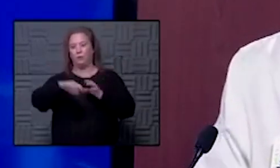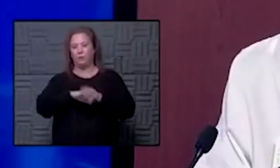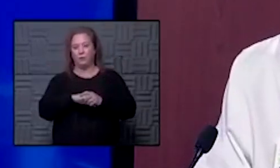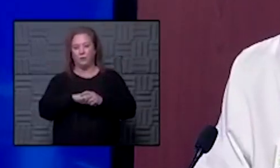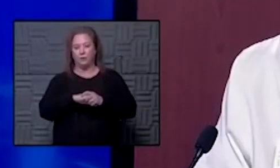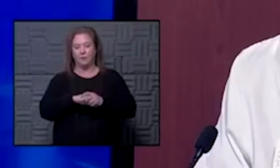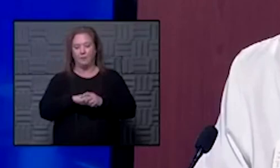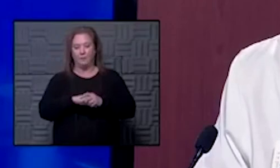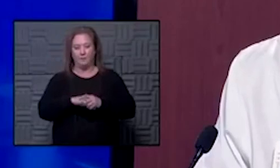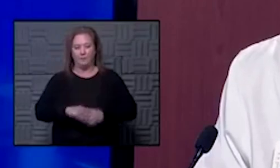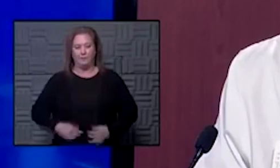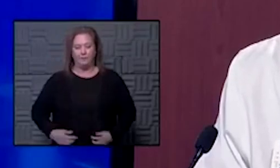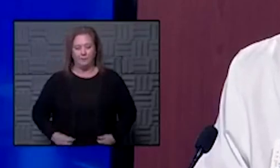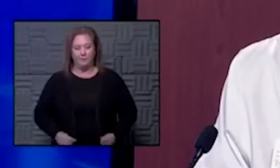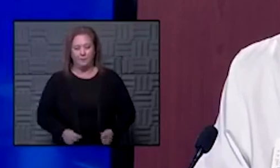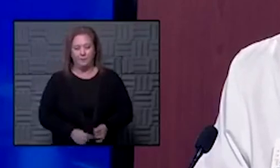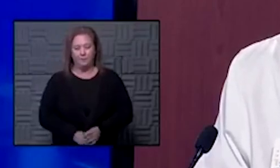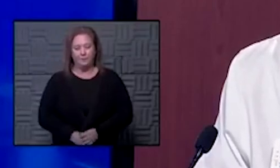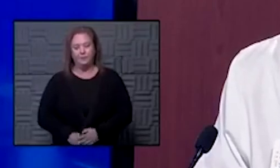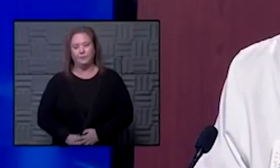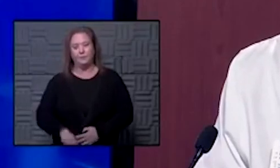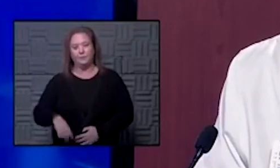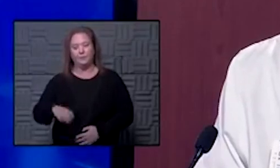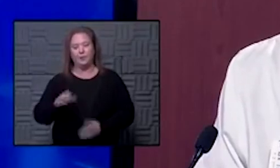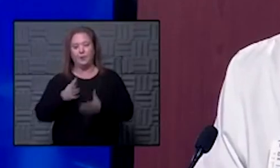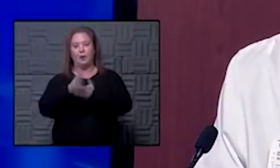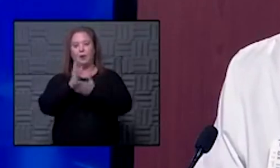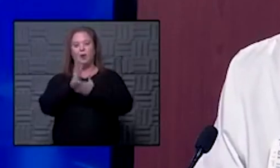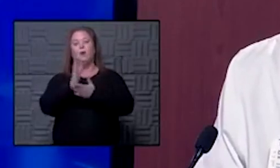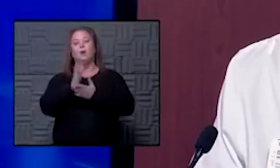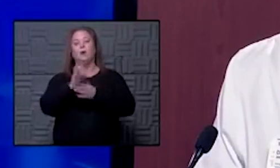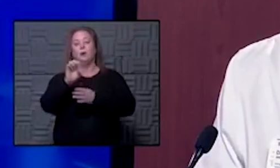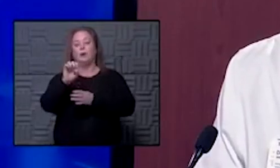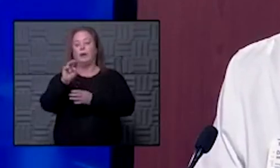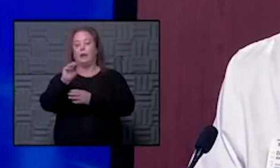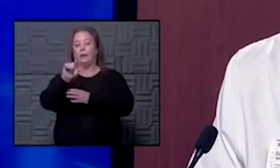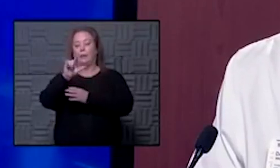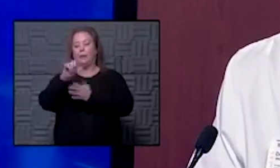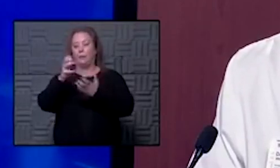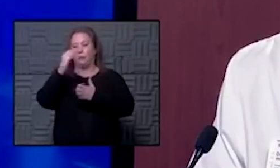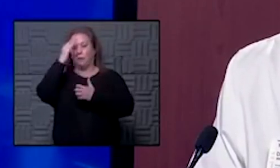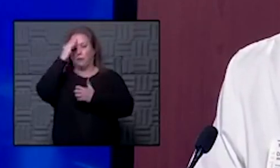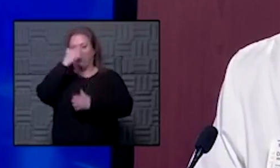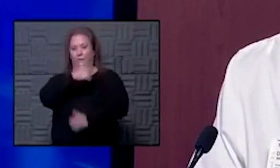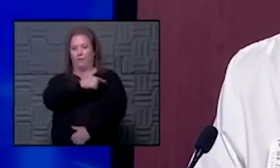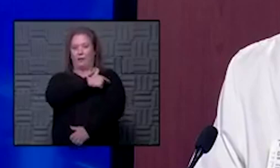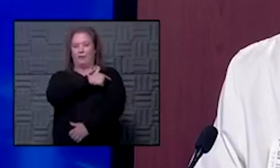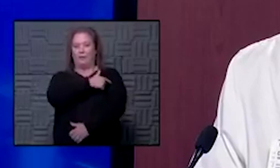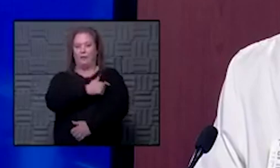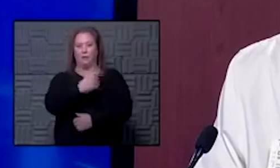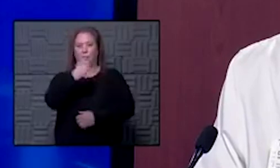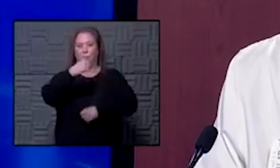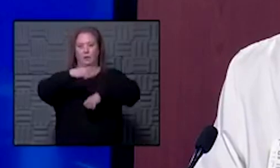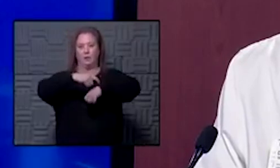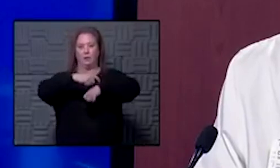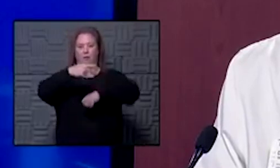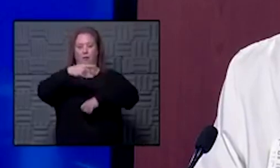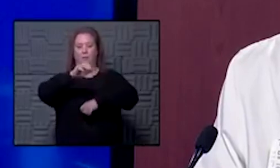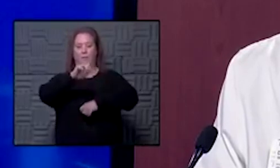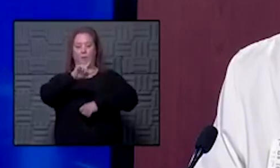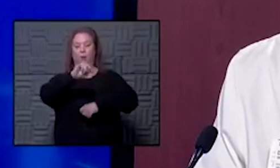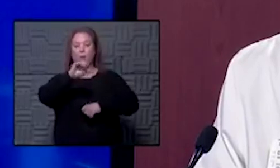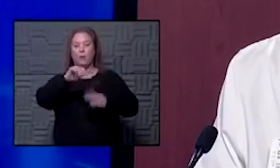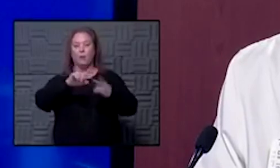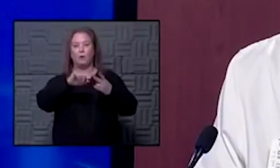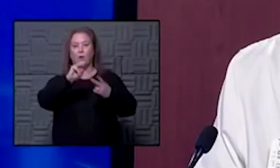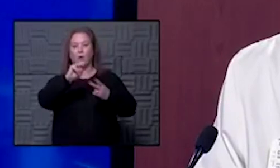all right so emily wants to know do we know if these vaccines will be one time like polio or measles